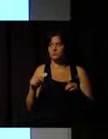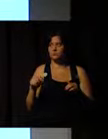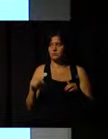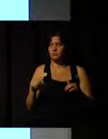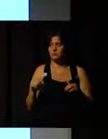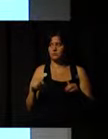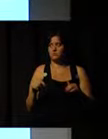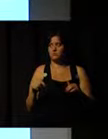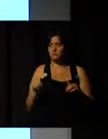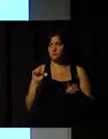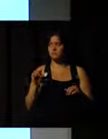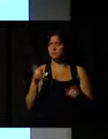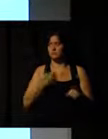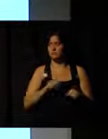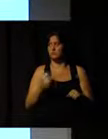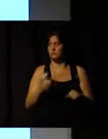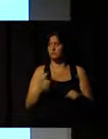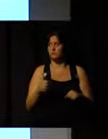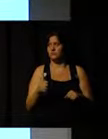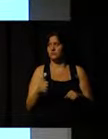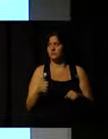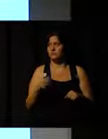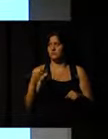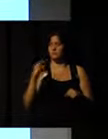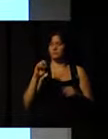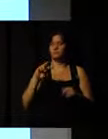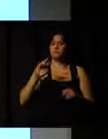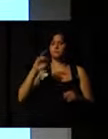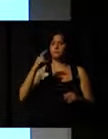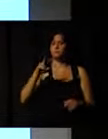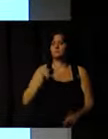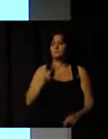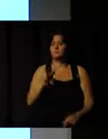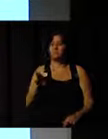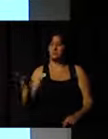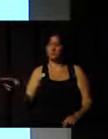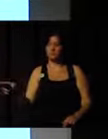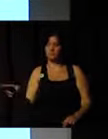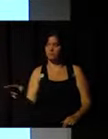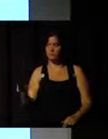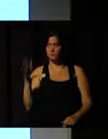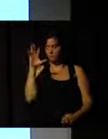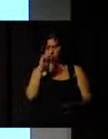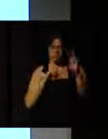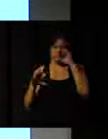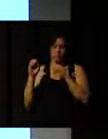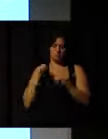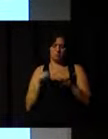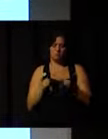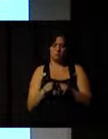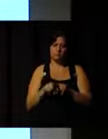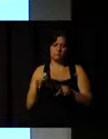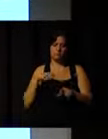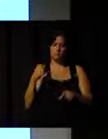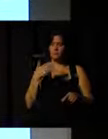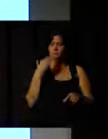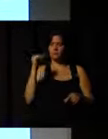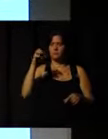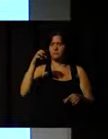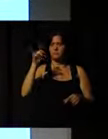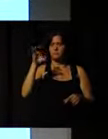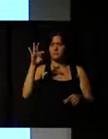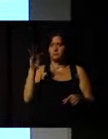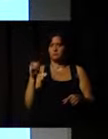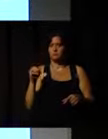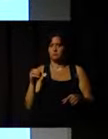Or, we can avoid to duplicate learning process. And, of course, we can have a better impact on